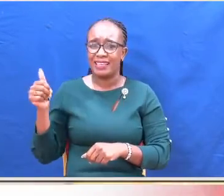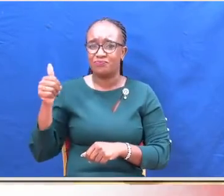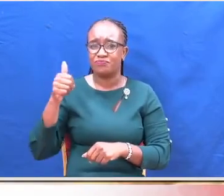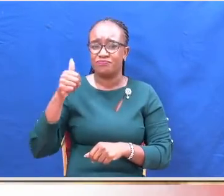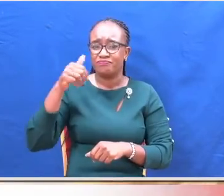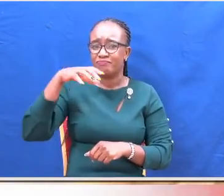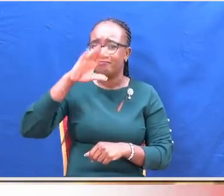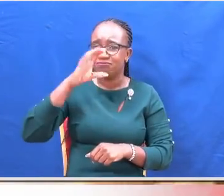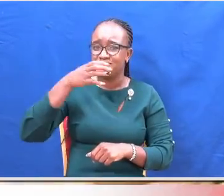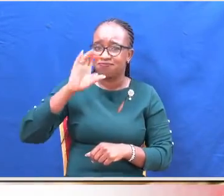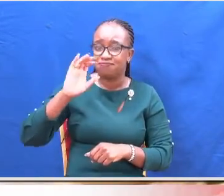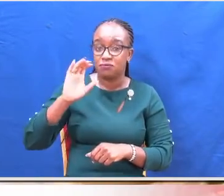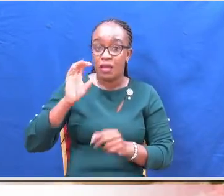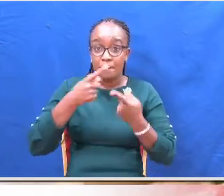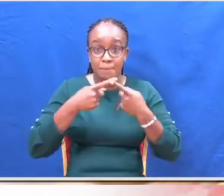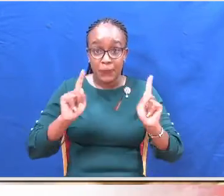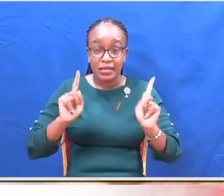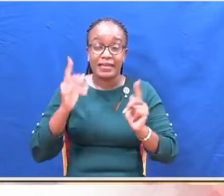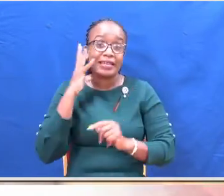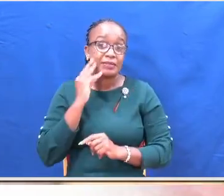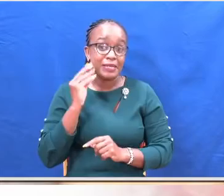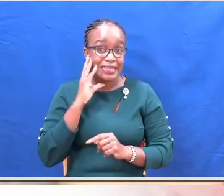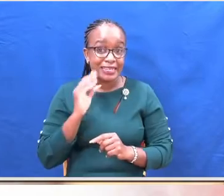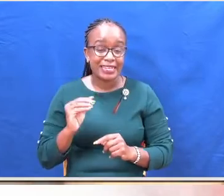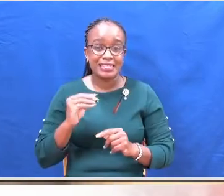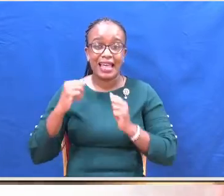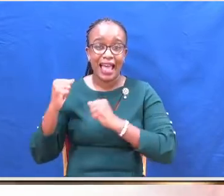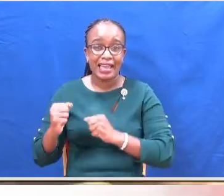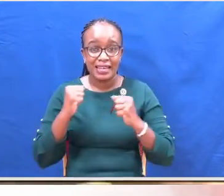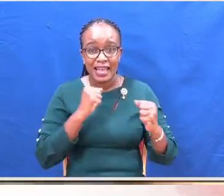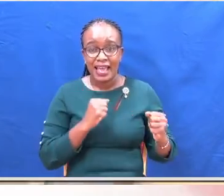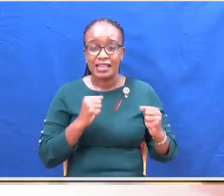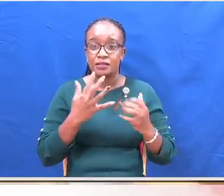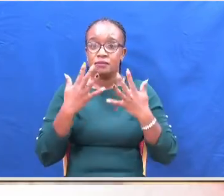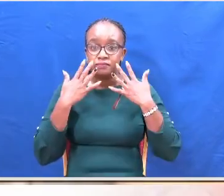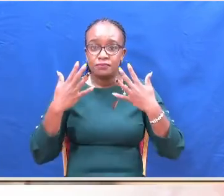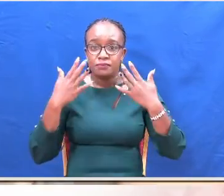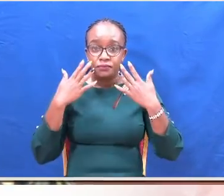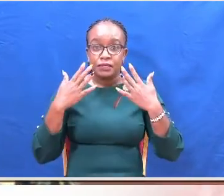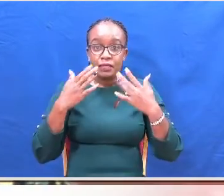before they started experiencing difficulty in breathing. The family Anthony Wiraka